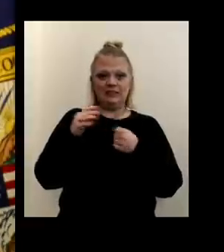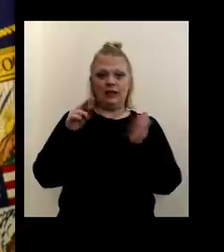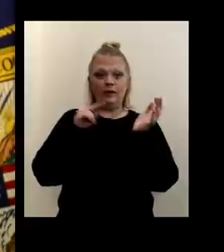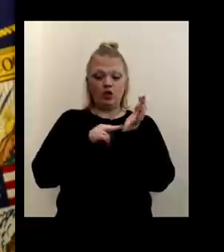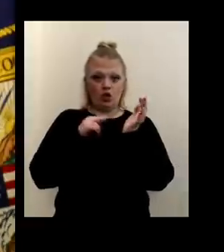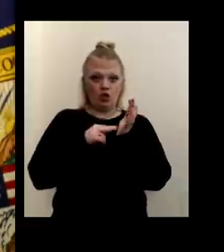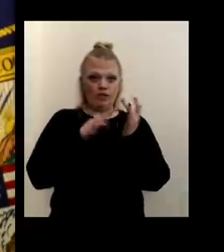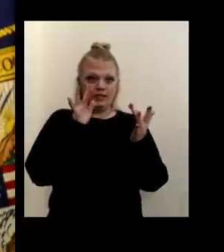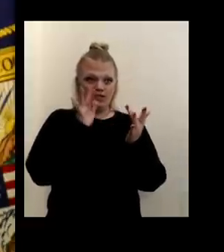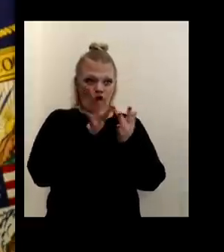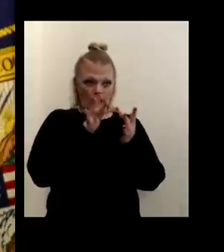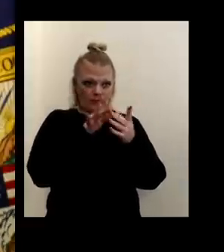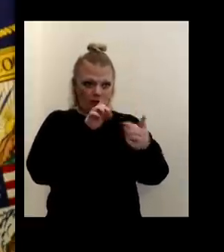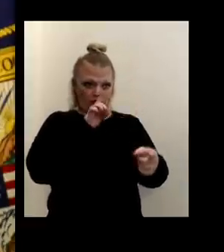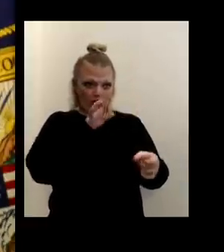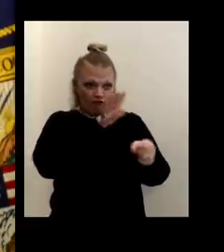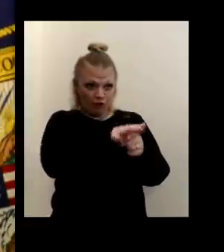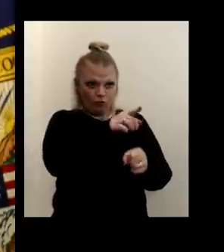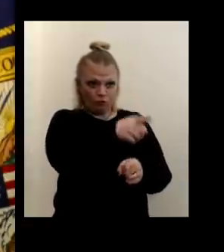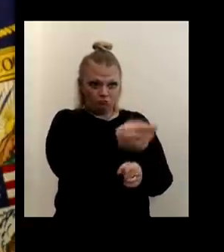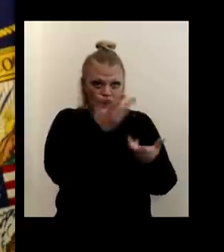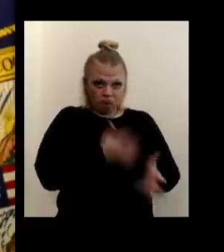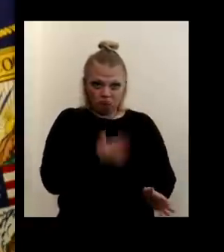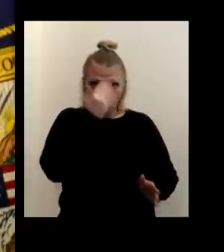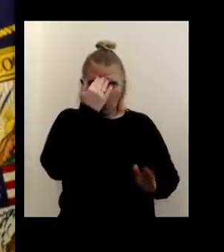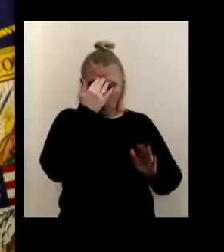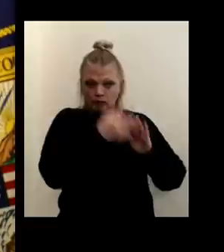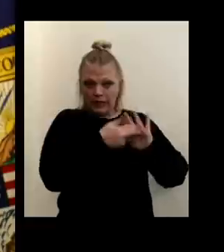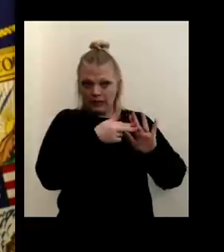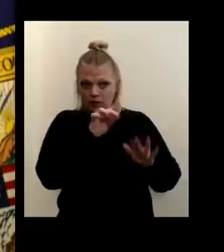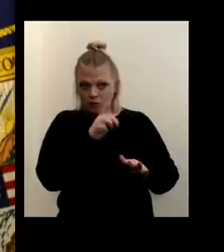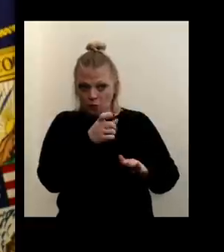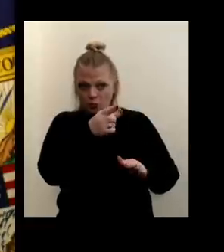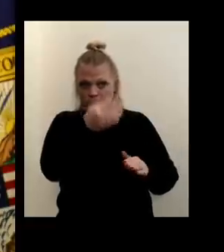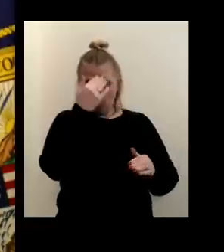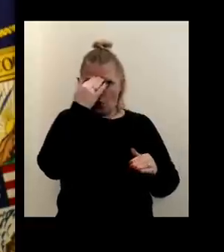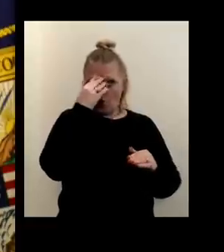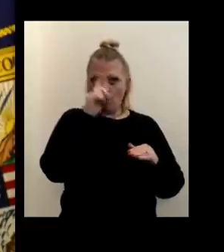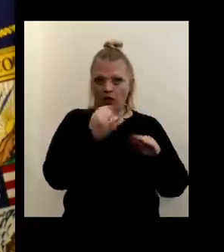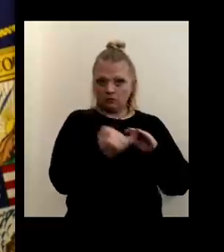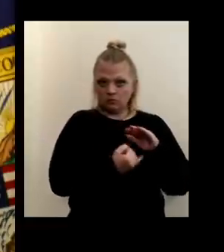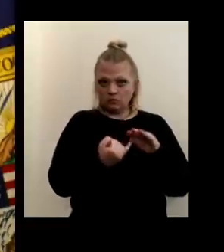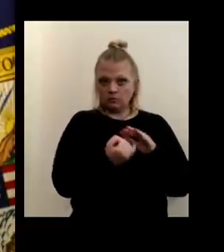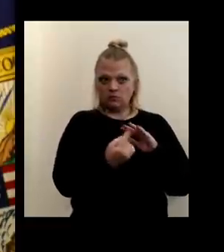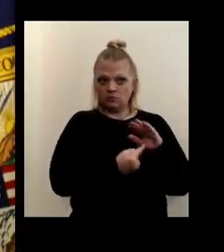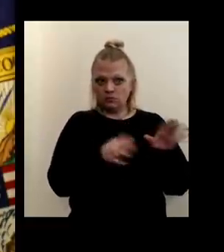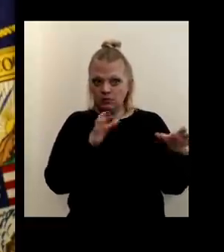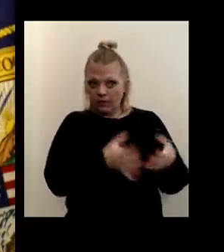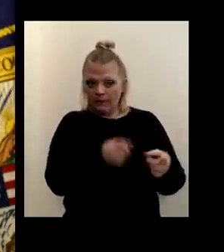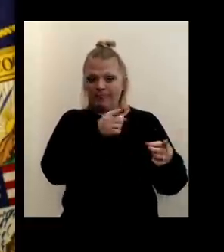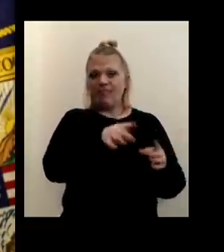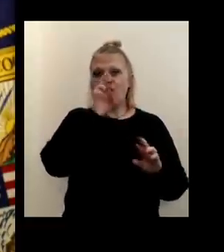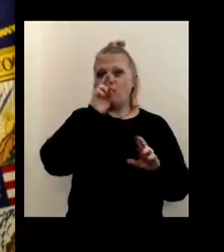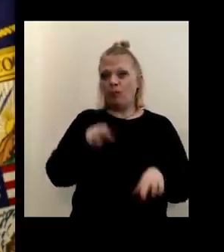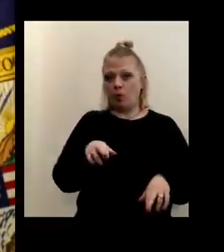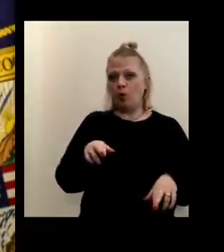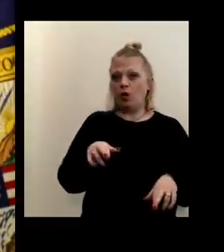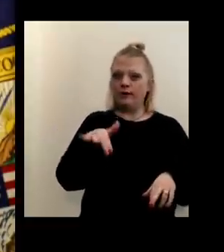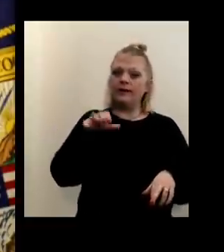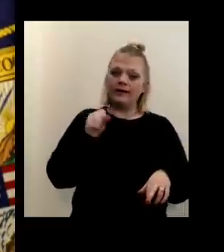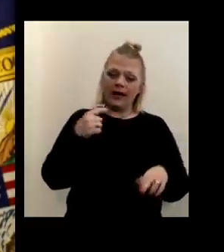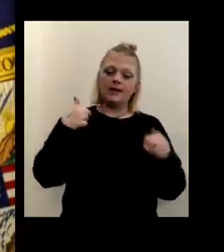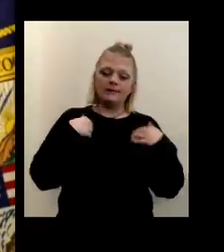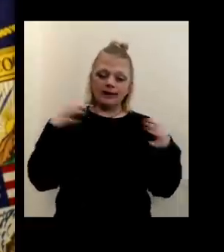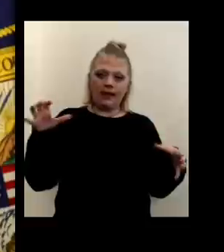nurses, just to confirm that they're aware of their diagnosis and they're aware they need to be in isolation. They're reporting that, you know, they did get together